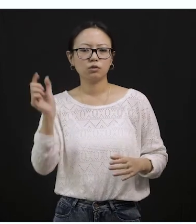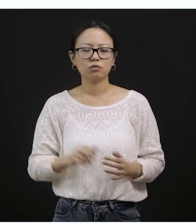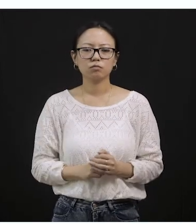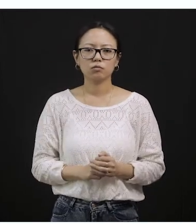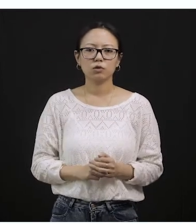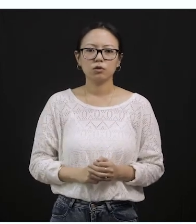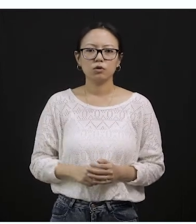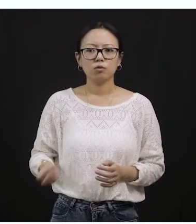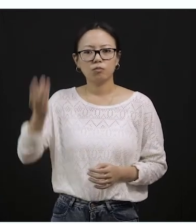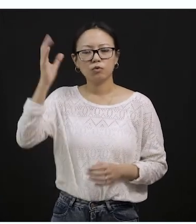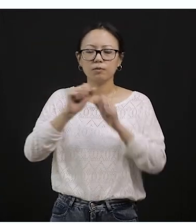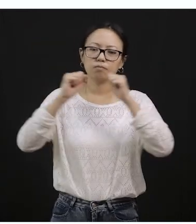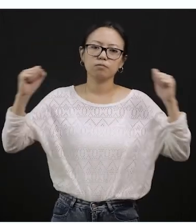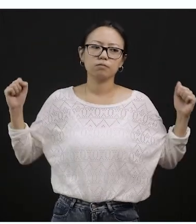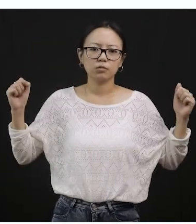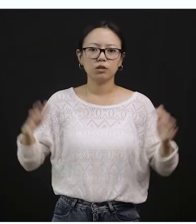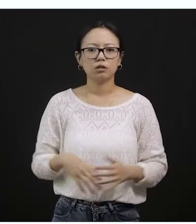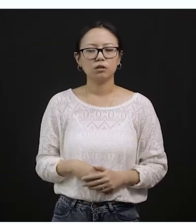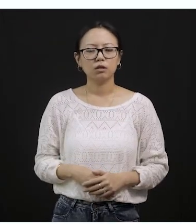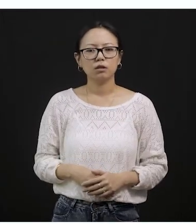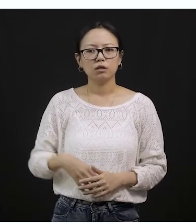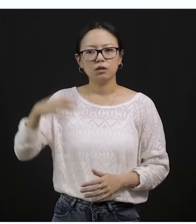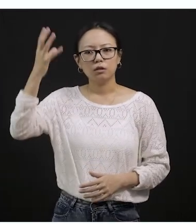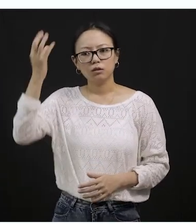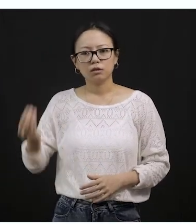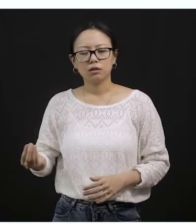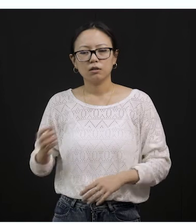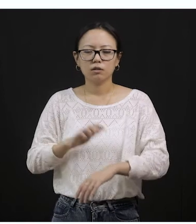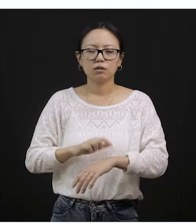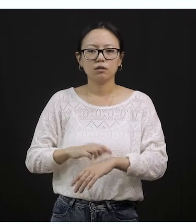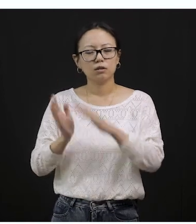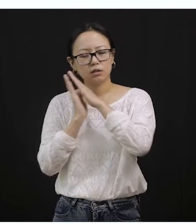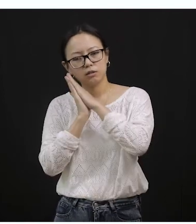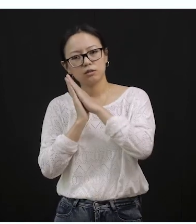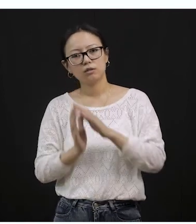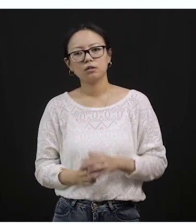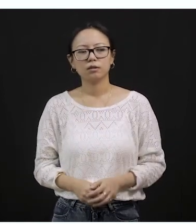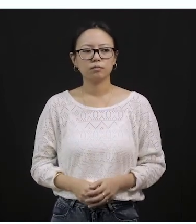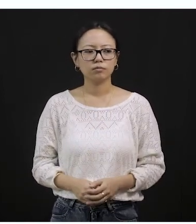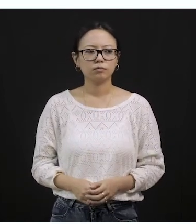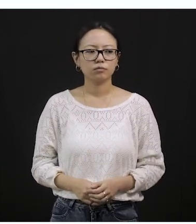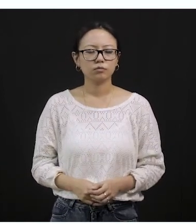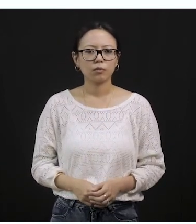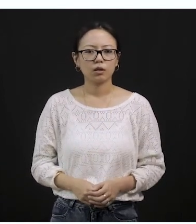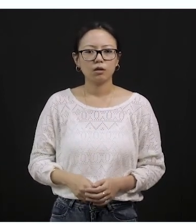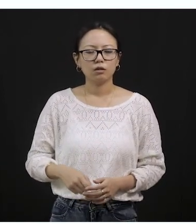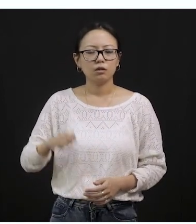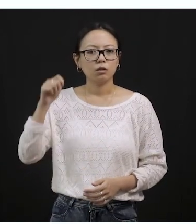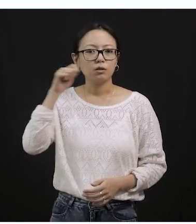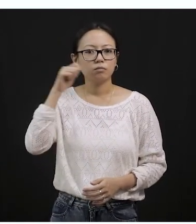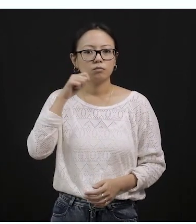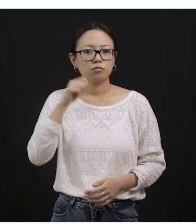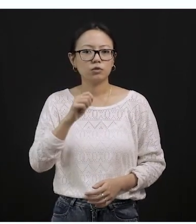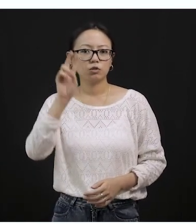the morning, and going to bed early. Okay? And finally, brushing teeth twice a day. So these are some of